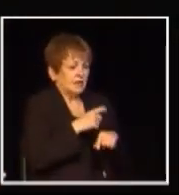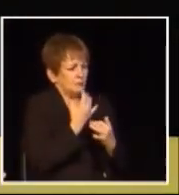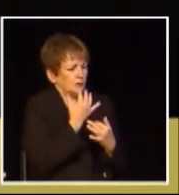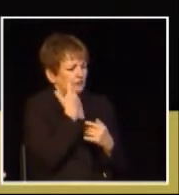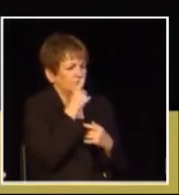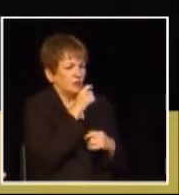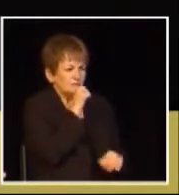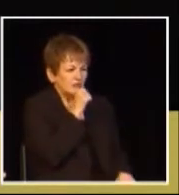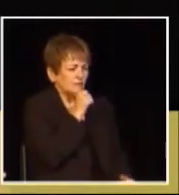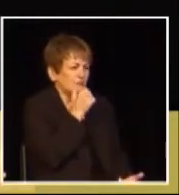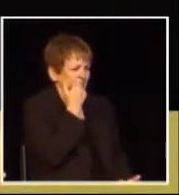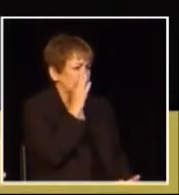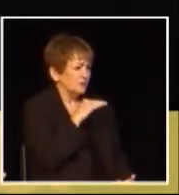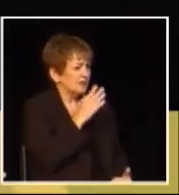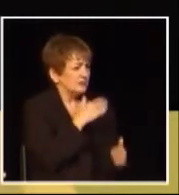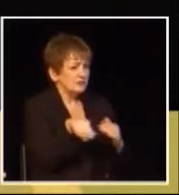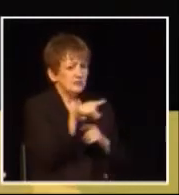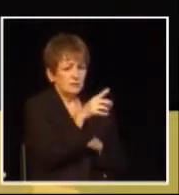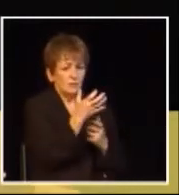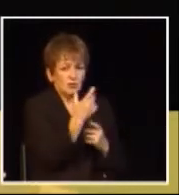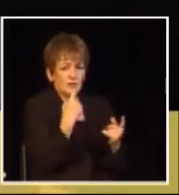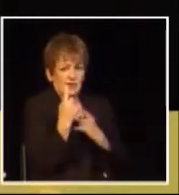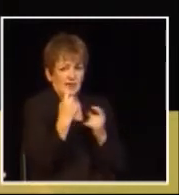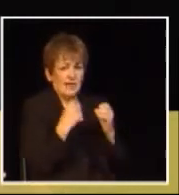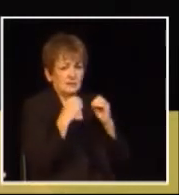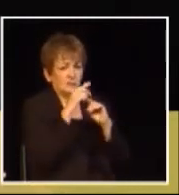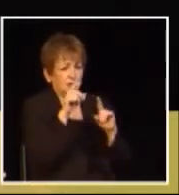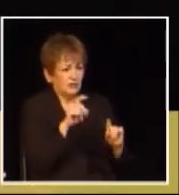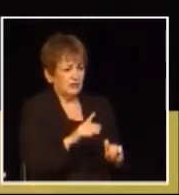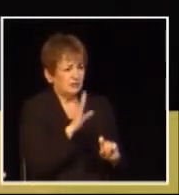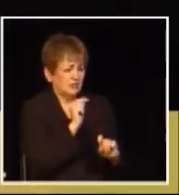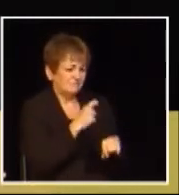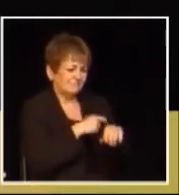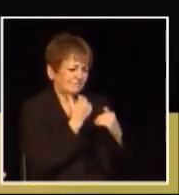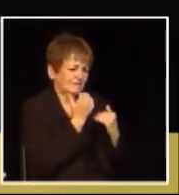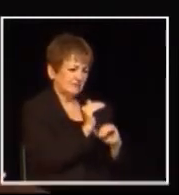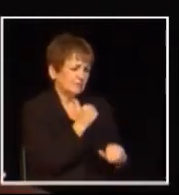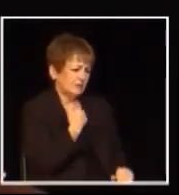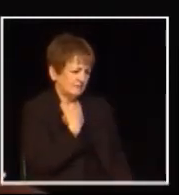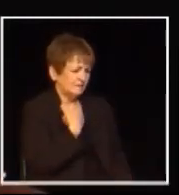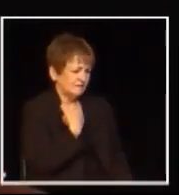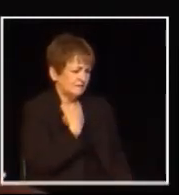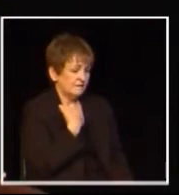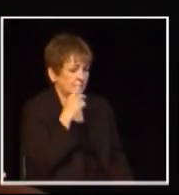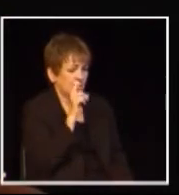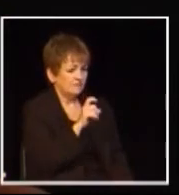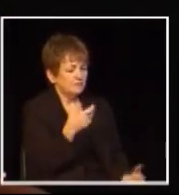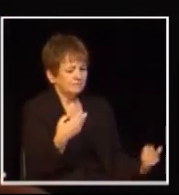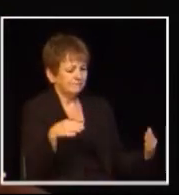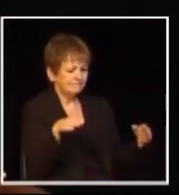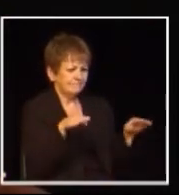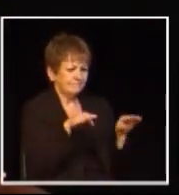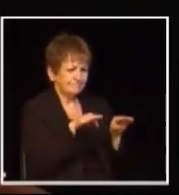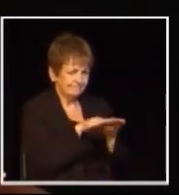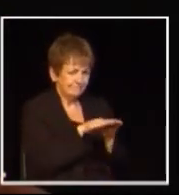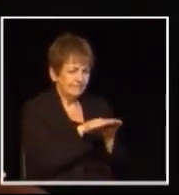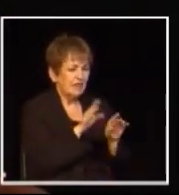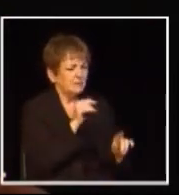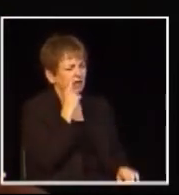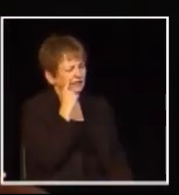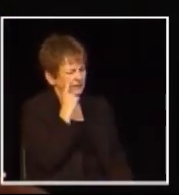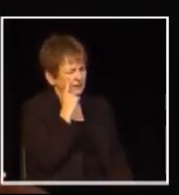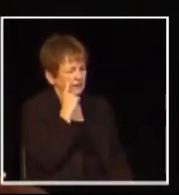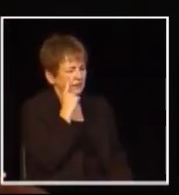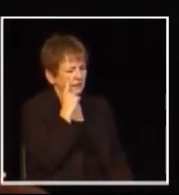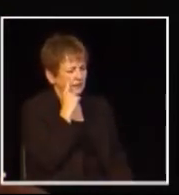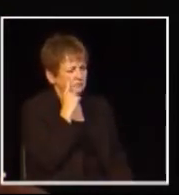and I would apologize while we're waiting for the mic to get there for not getting to all of your questions but we do have a time limit and we are going to have